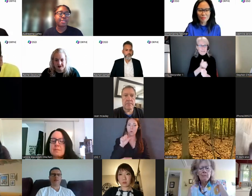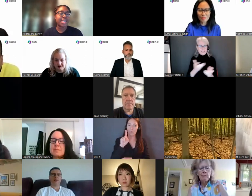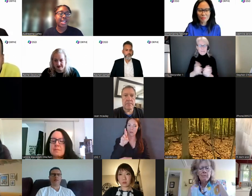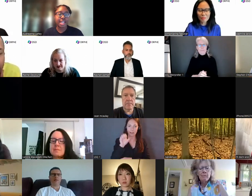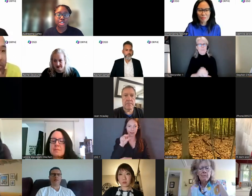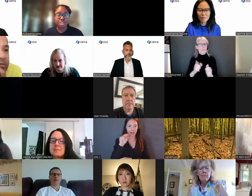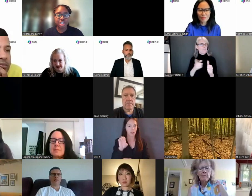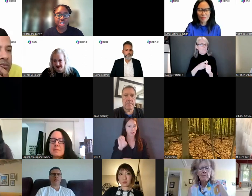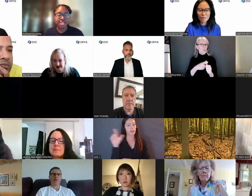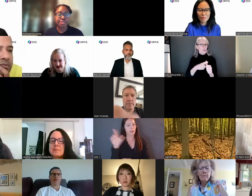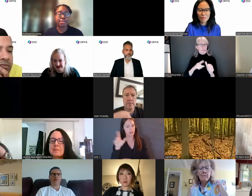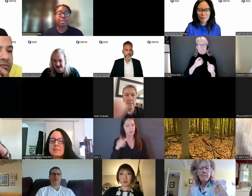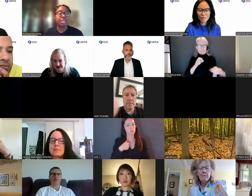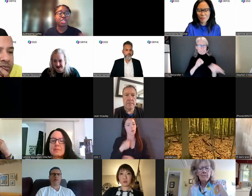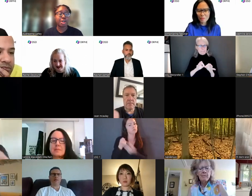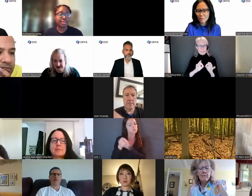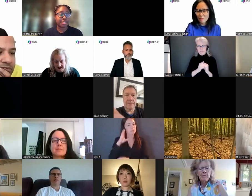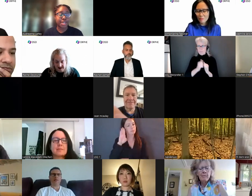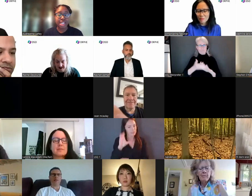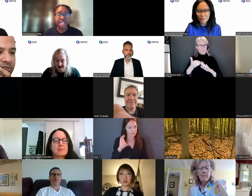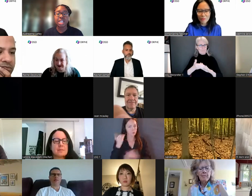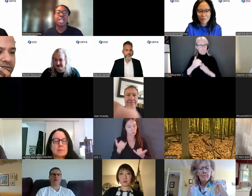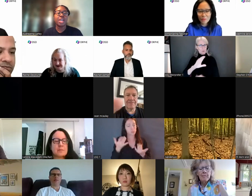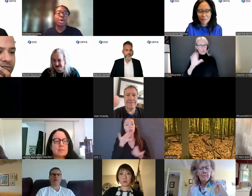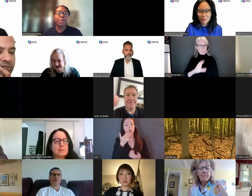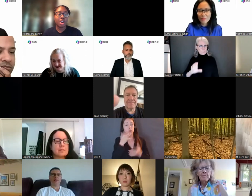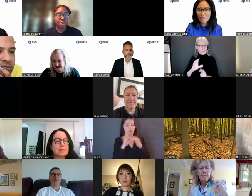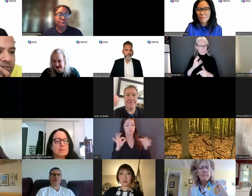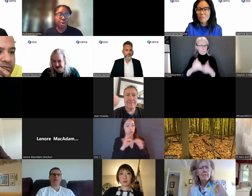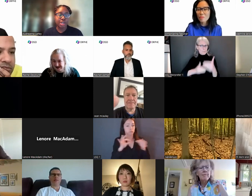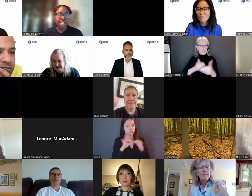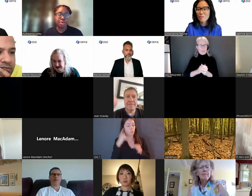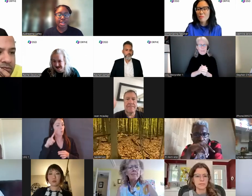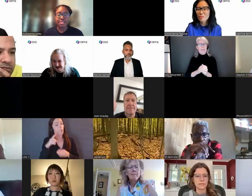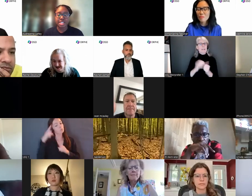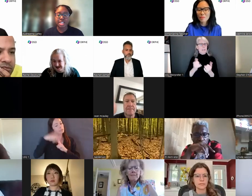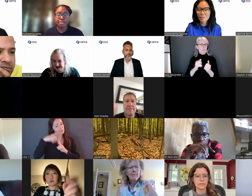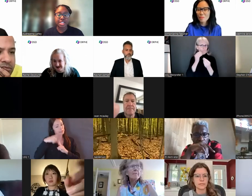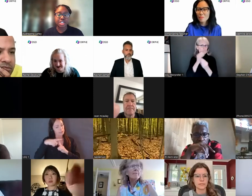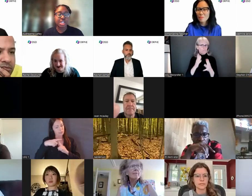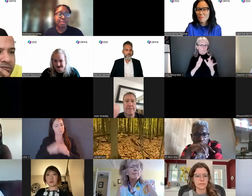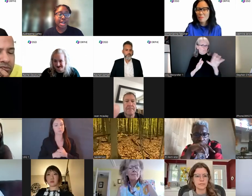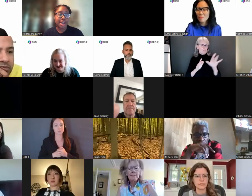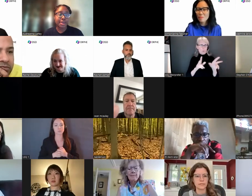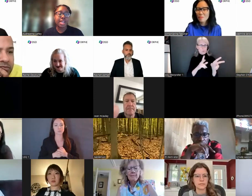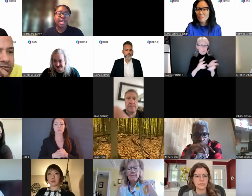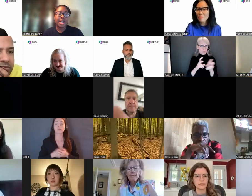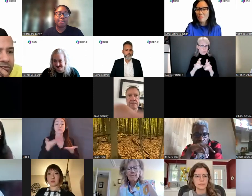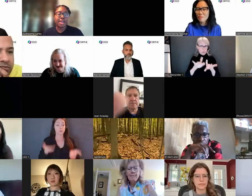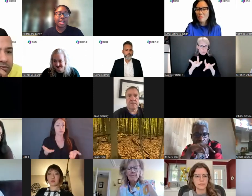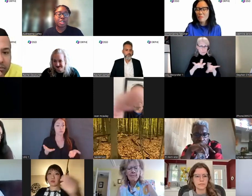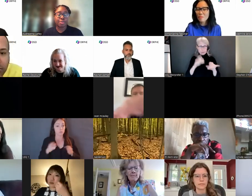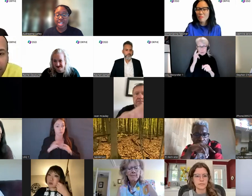do a little bit of tech instructions from the top of the meeting. We are recording. You may have seen a message come up.